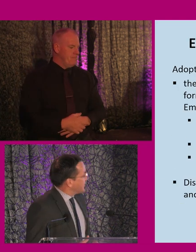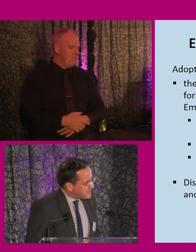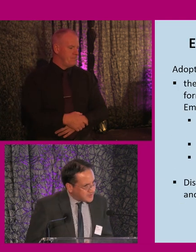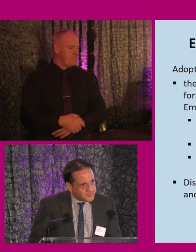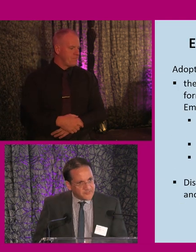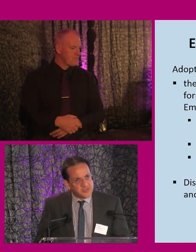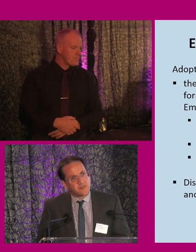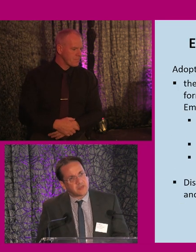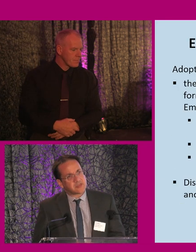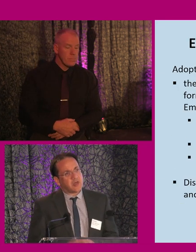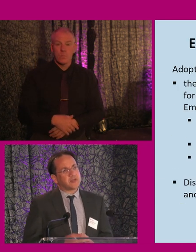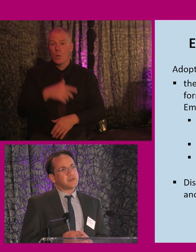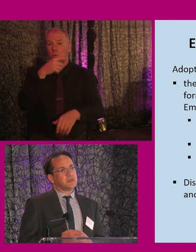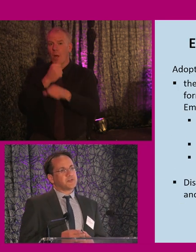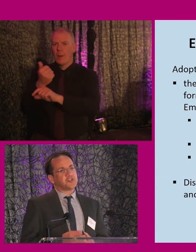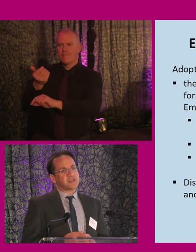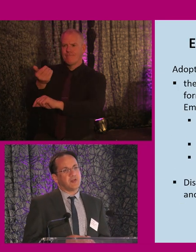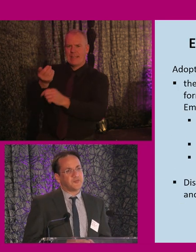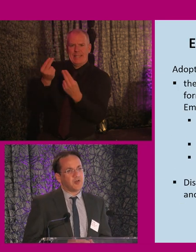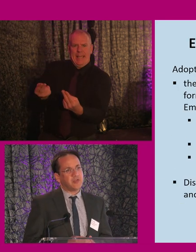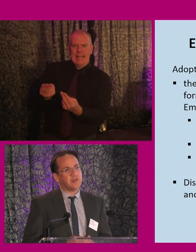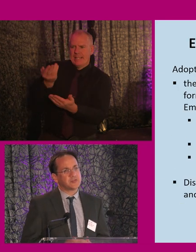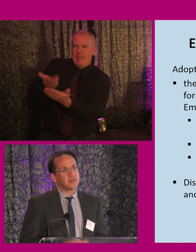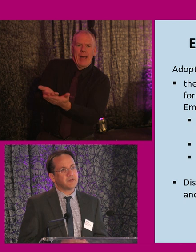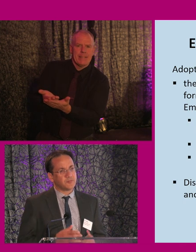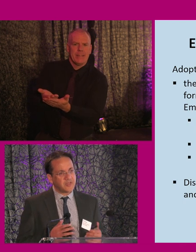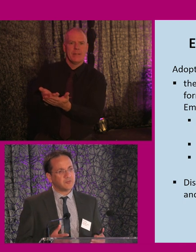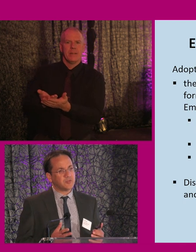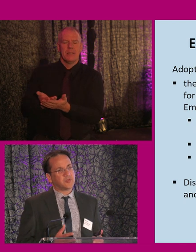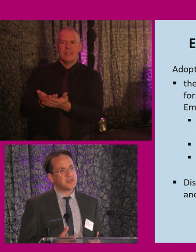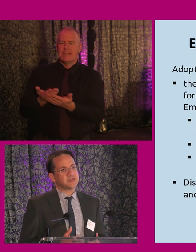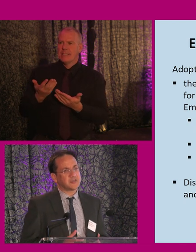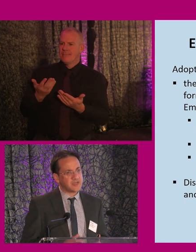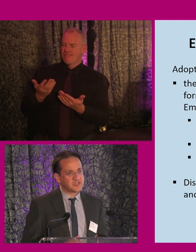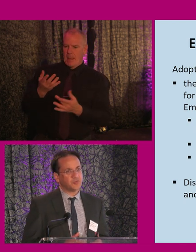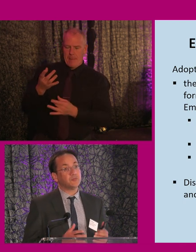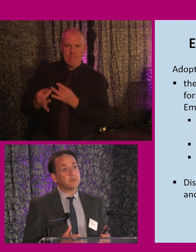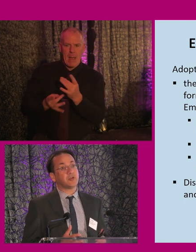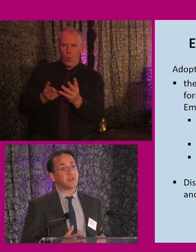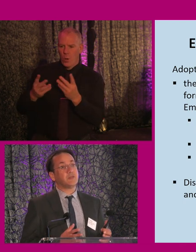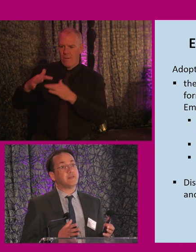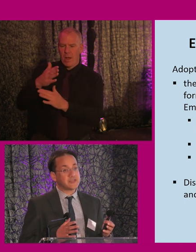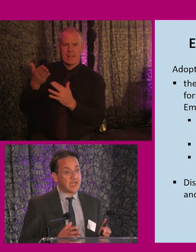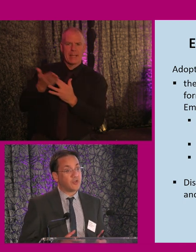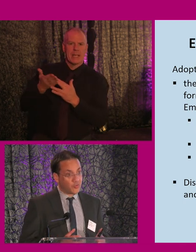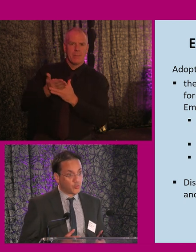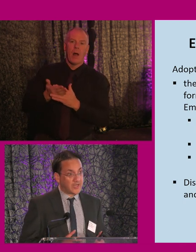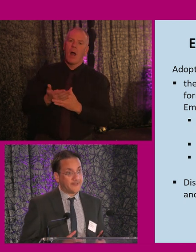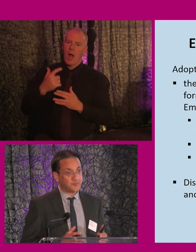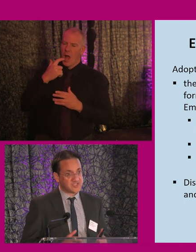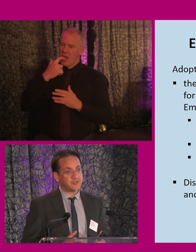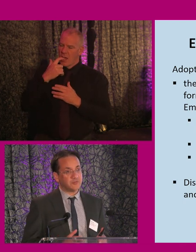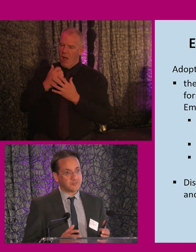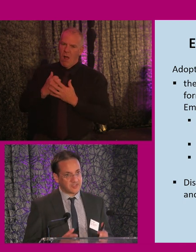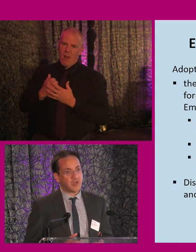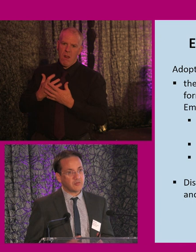But in terms of the demand side, and in terms of just how far we have to go to make workplaces accessible, we would argue there is a long way